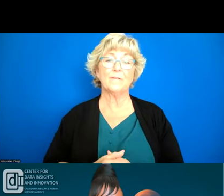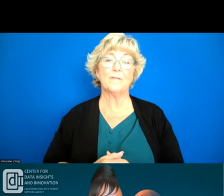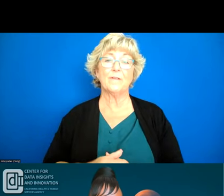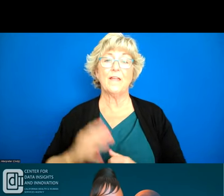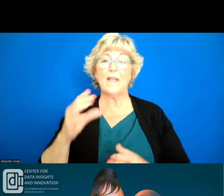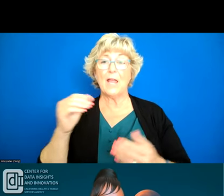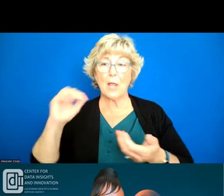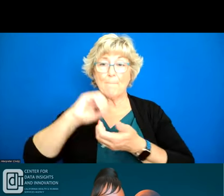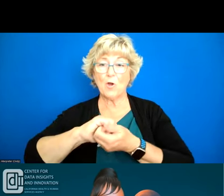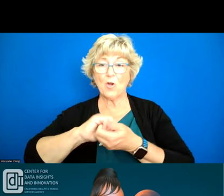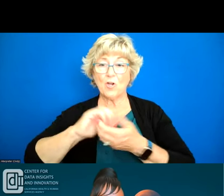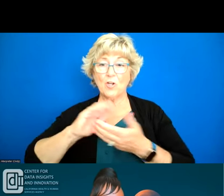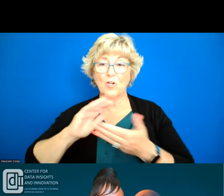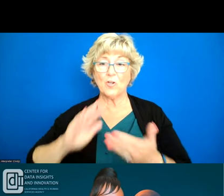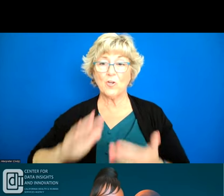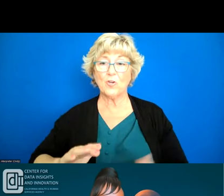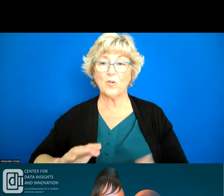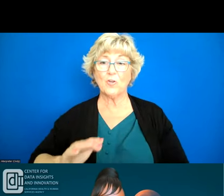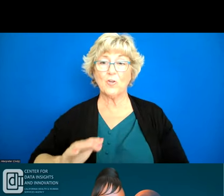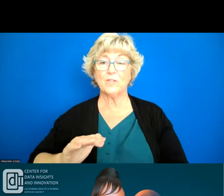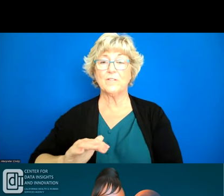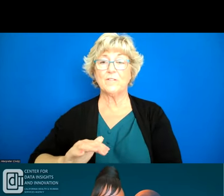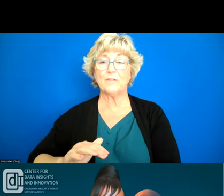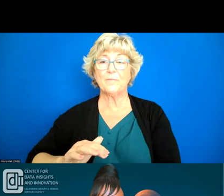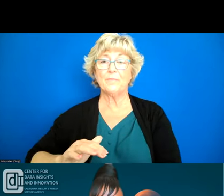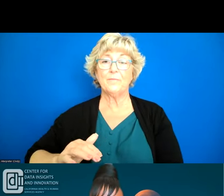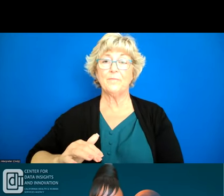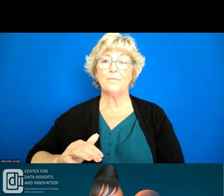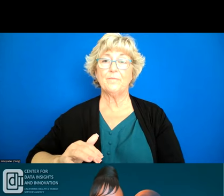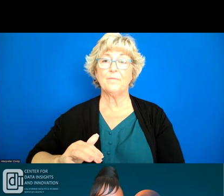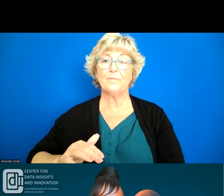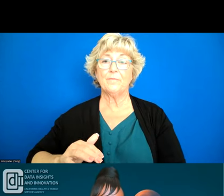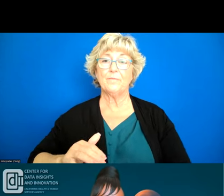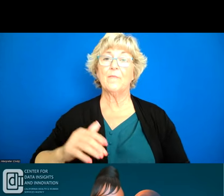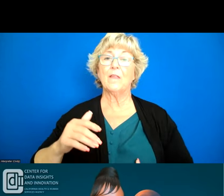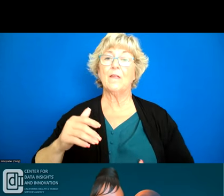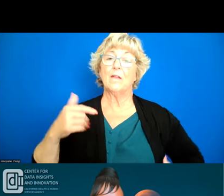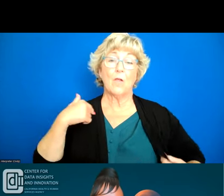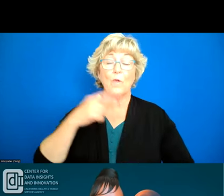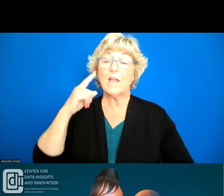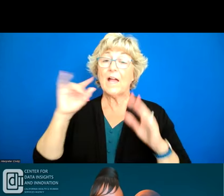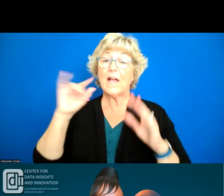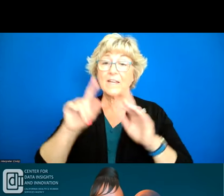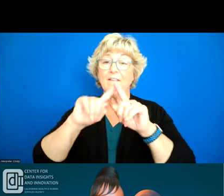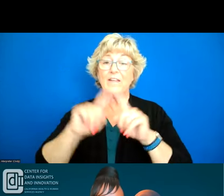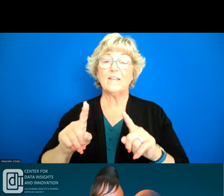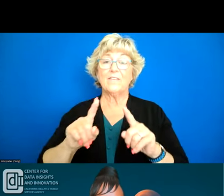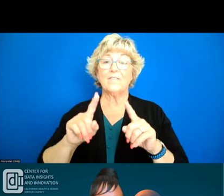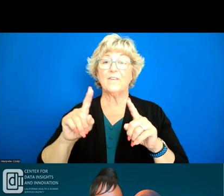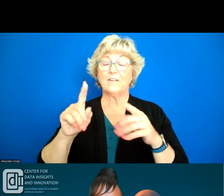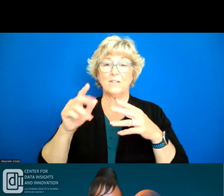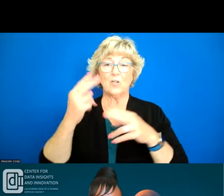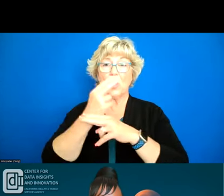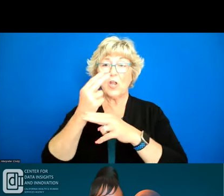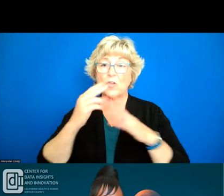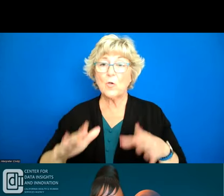in this work um we identified internal users you know department leaders the people who are over